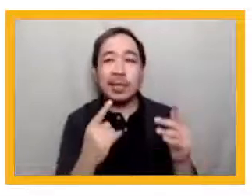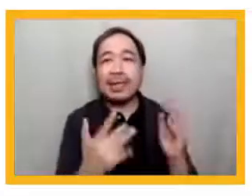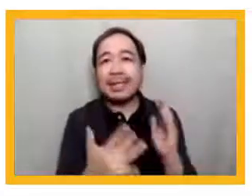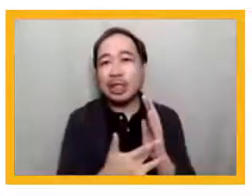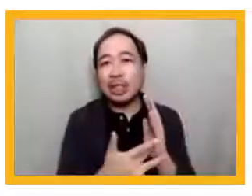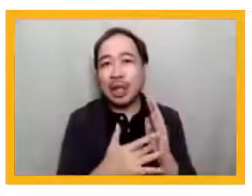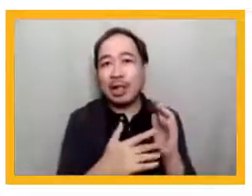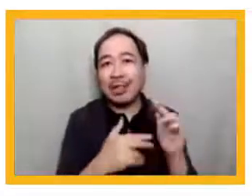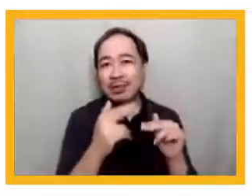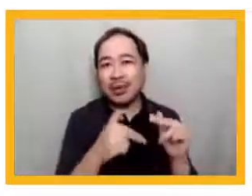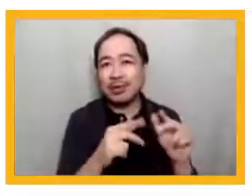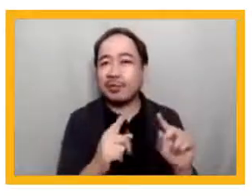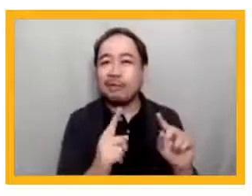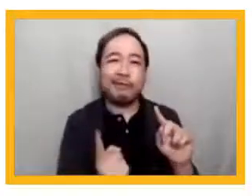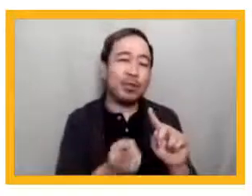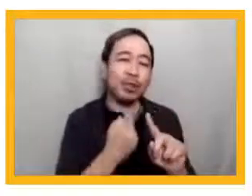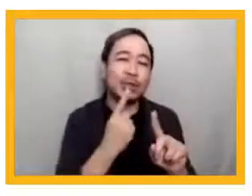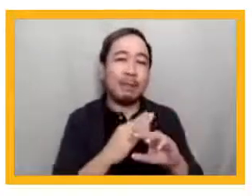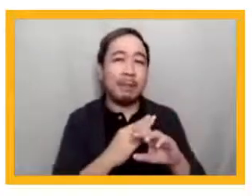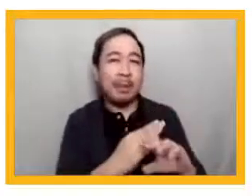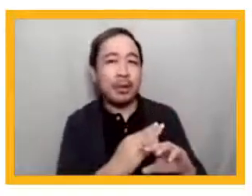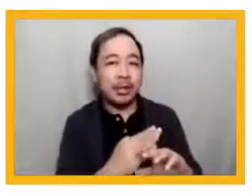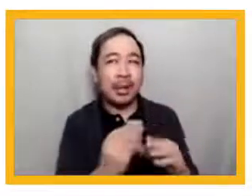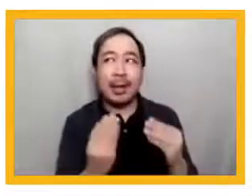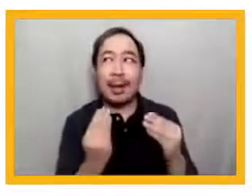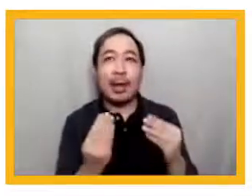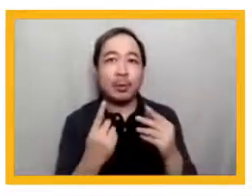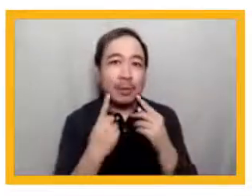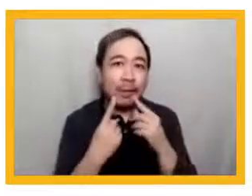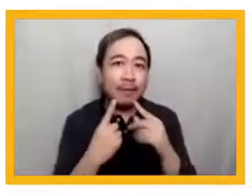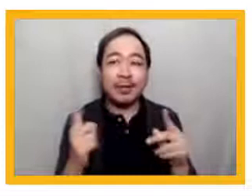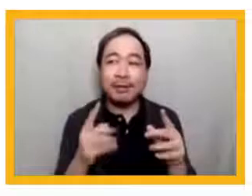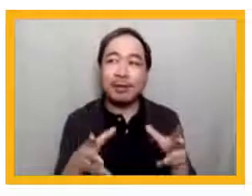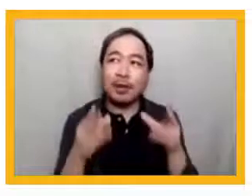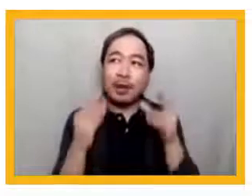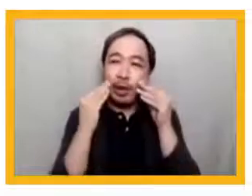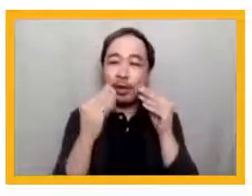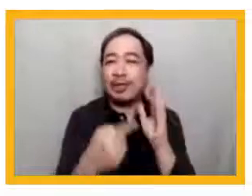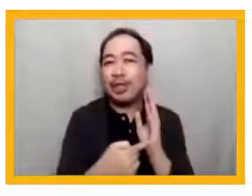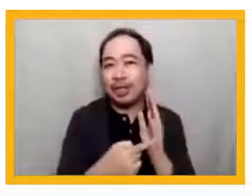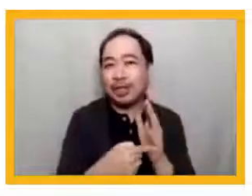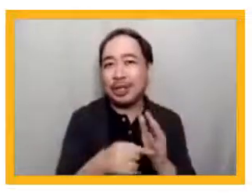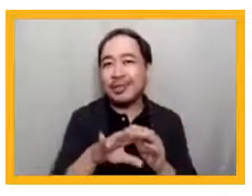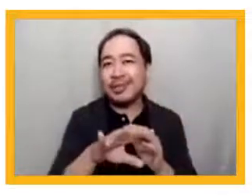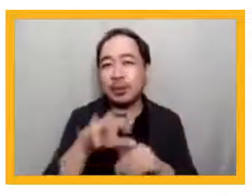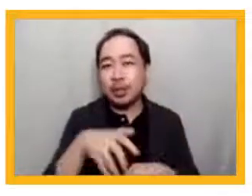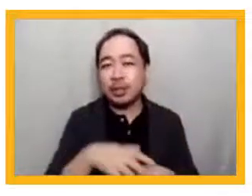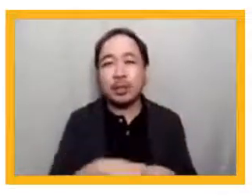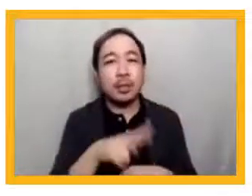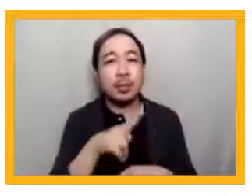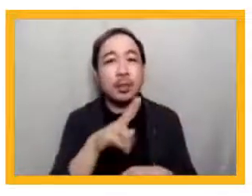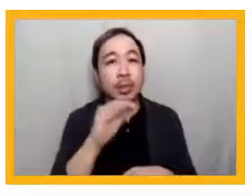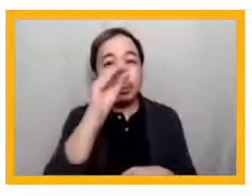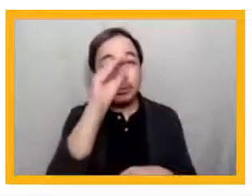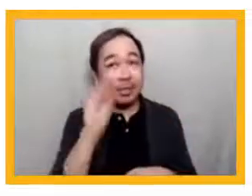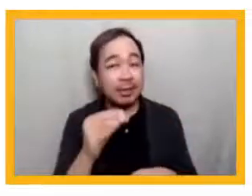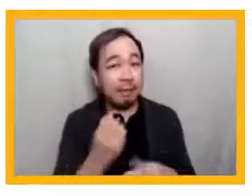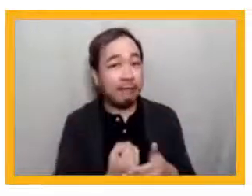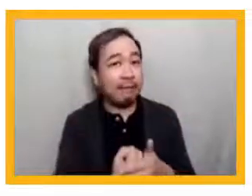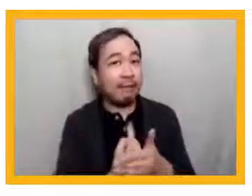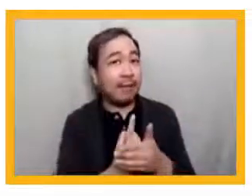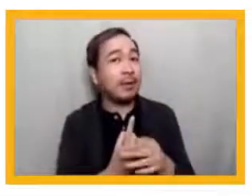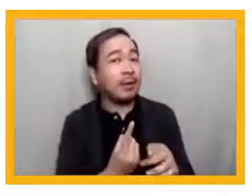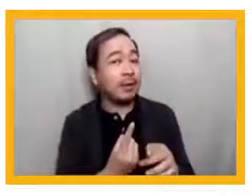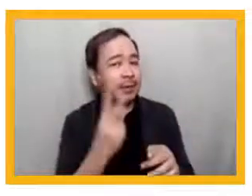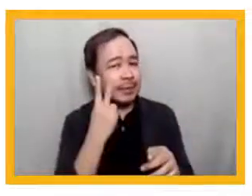as the number one barrier for effective digital learning in their country. followed by 20 percent identifying effective government policy and